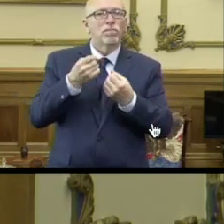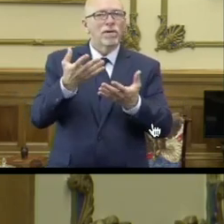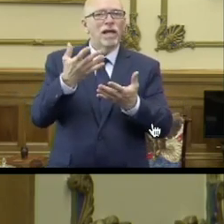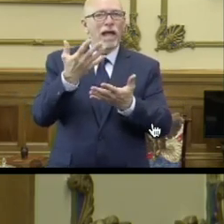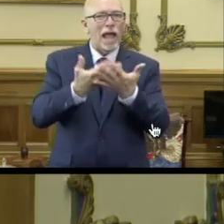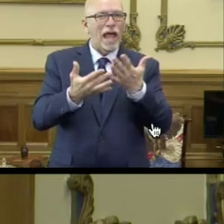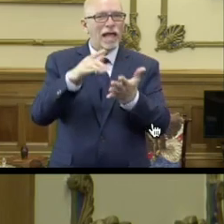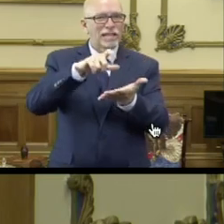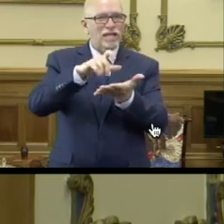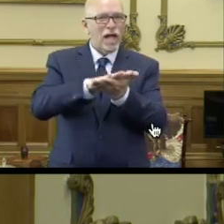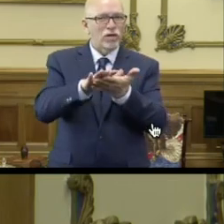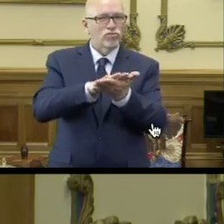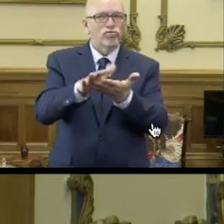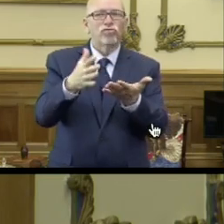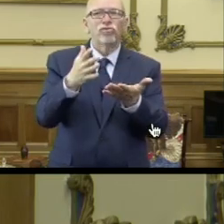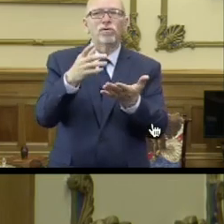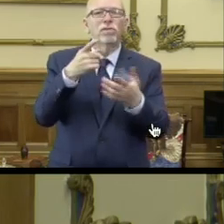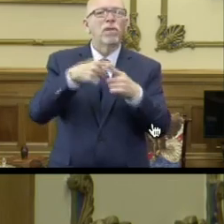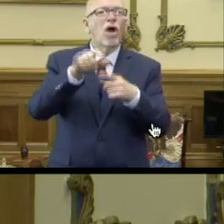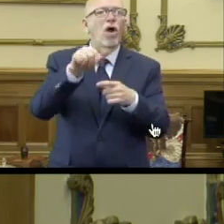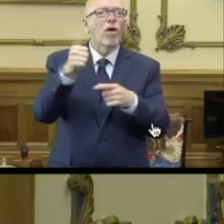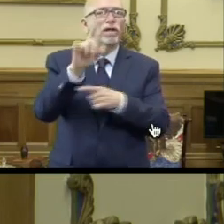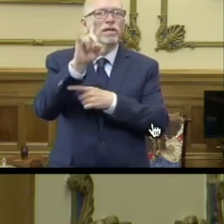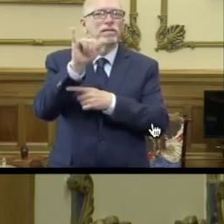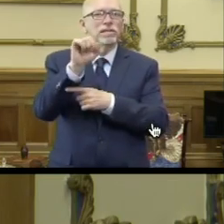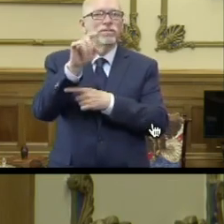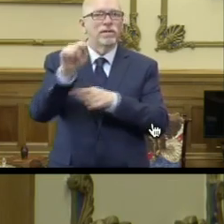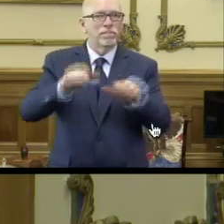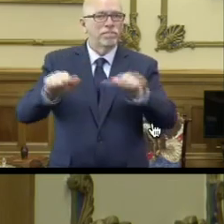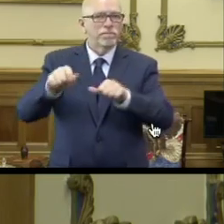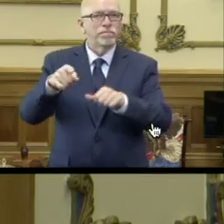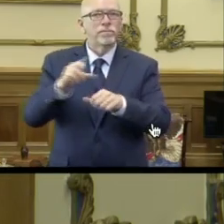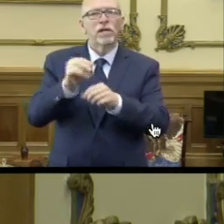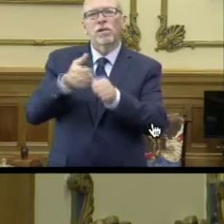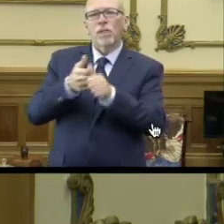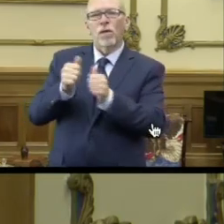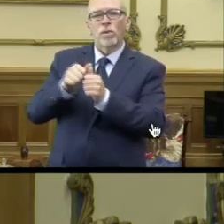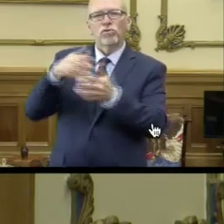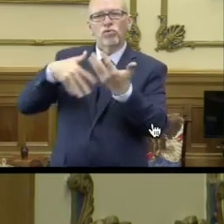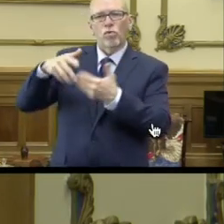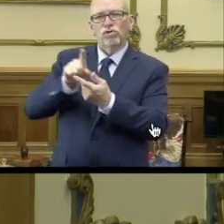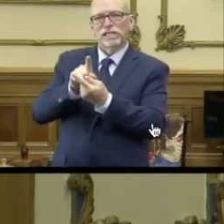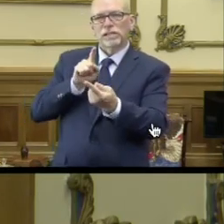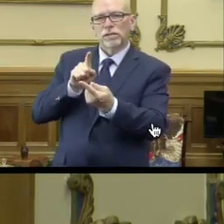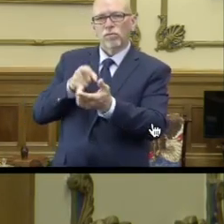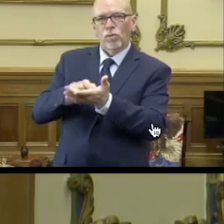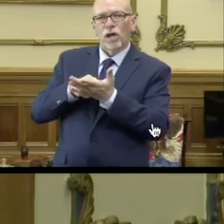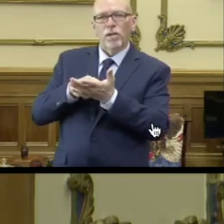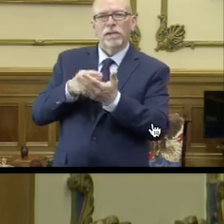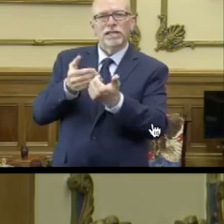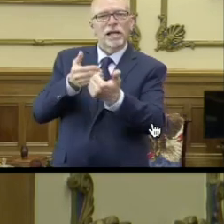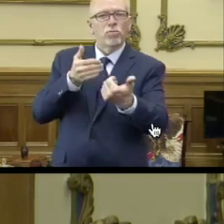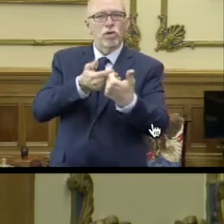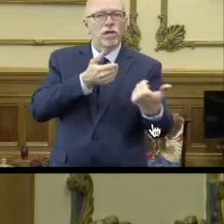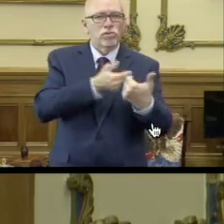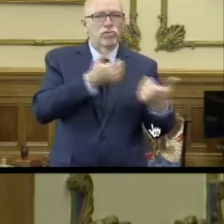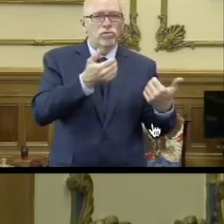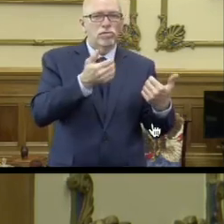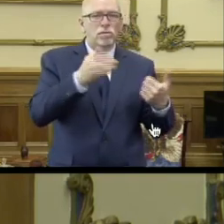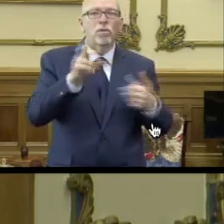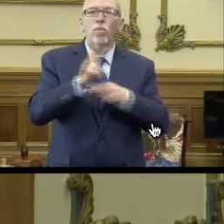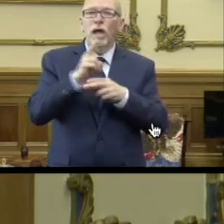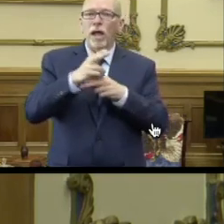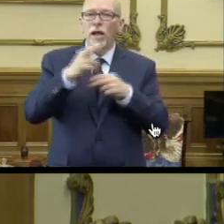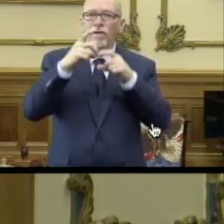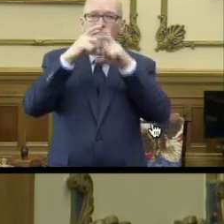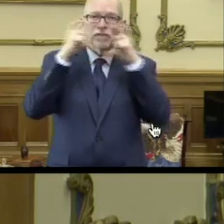sanitizer and other disinfectants, as well as complying with social distancing requirements and separation measures and wearing face